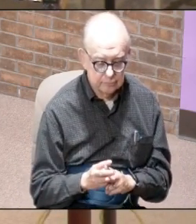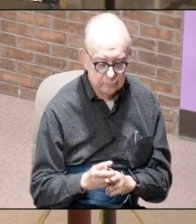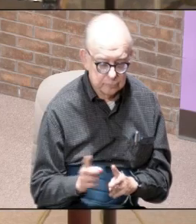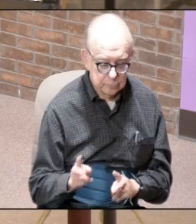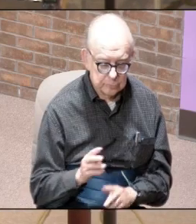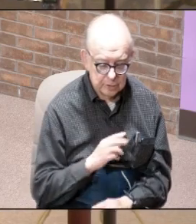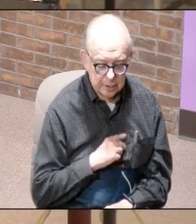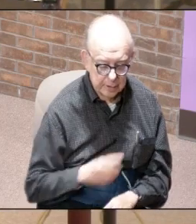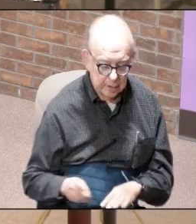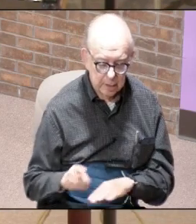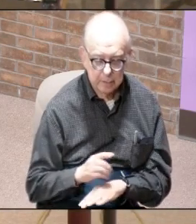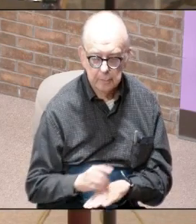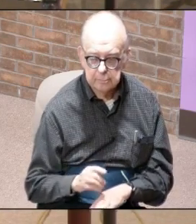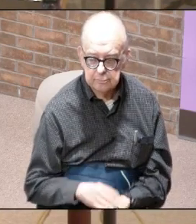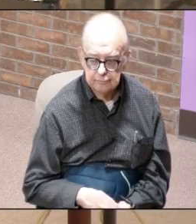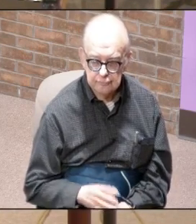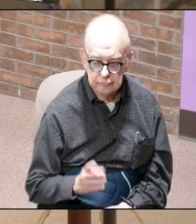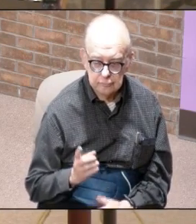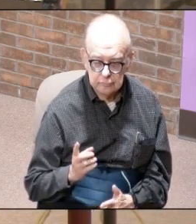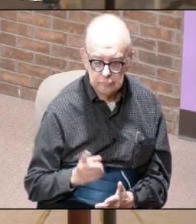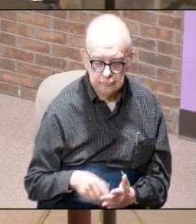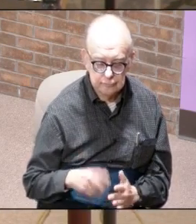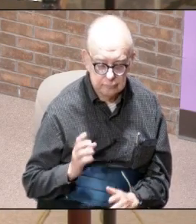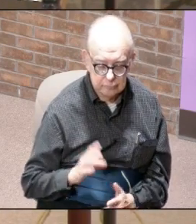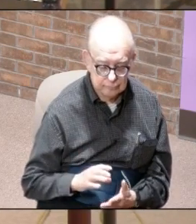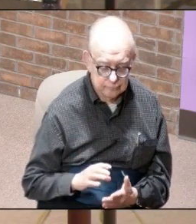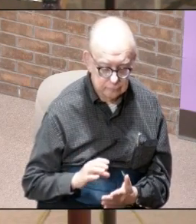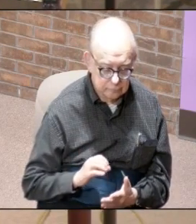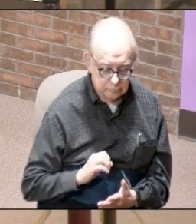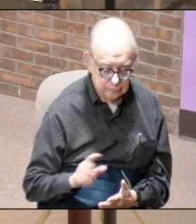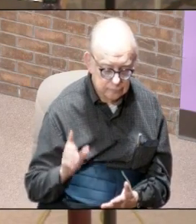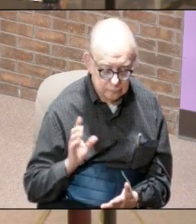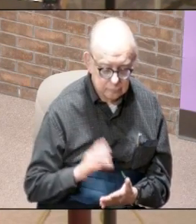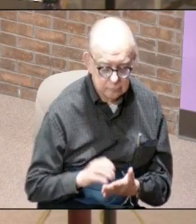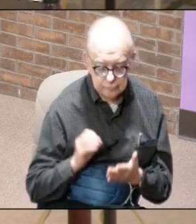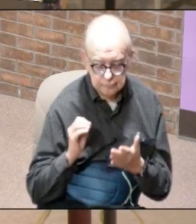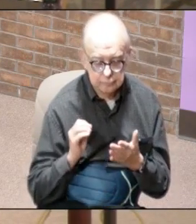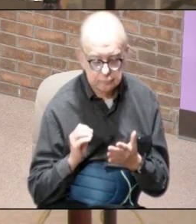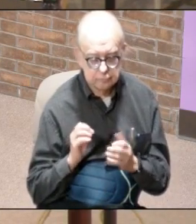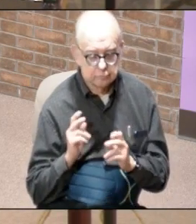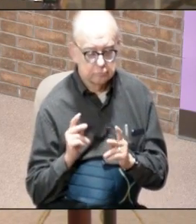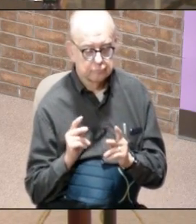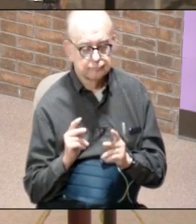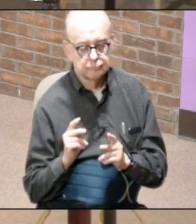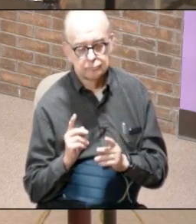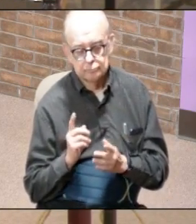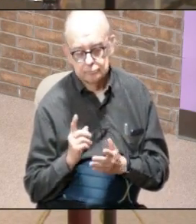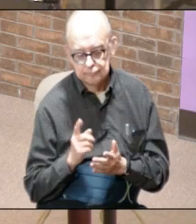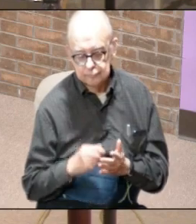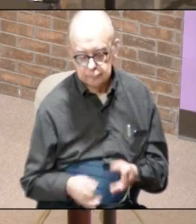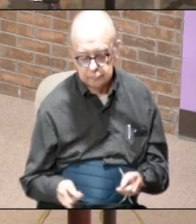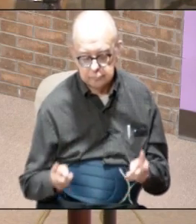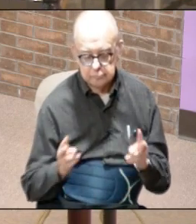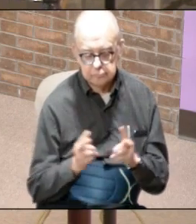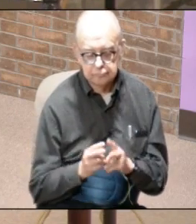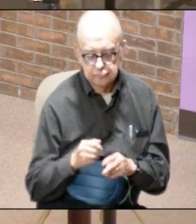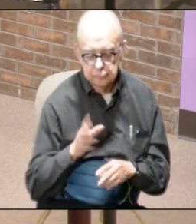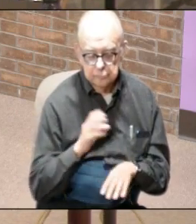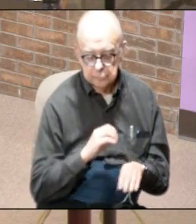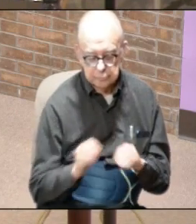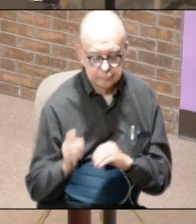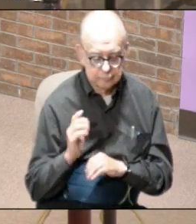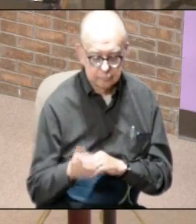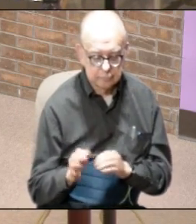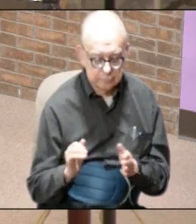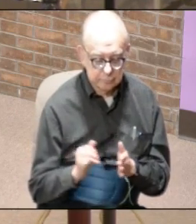kingdom and what I've got to learn what we've all got to learn is okay what value has God placed in